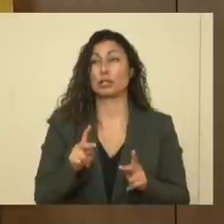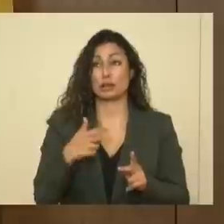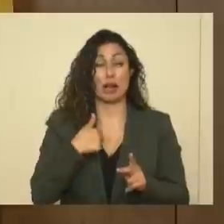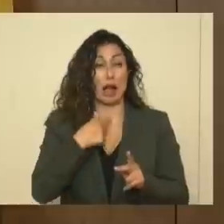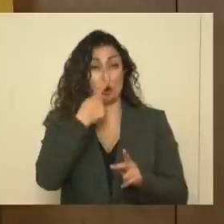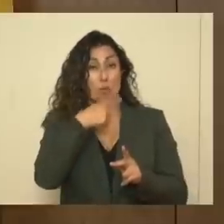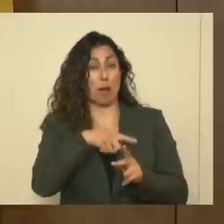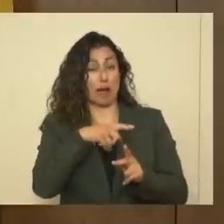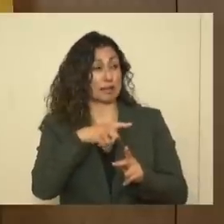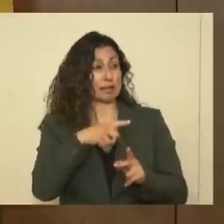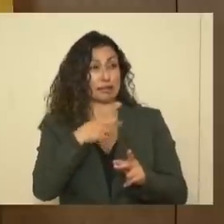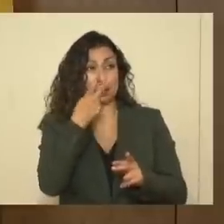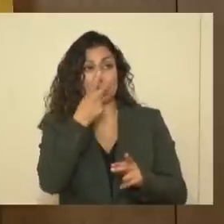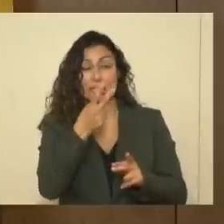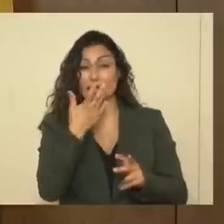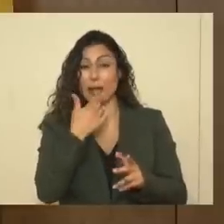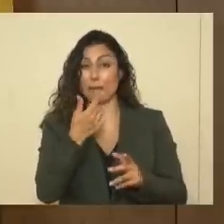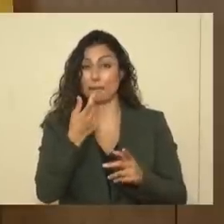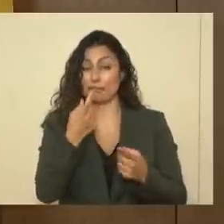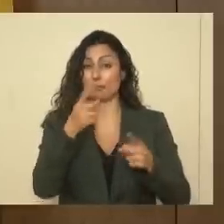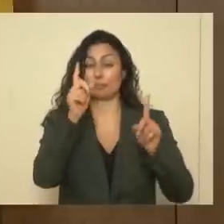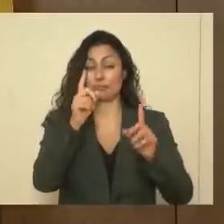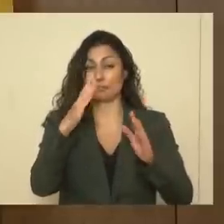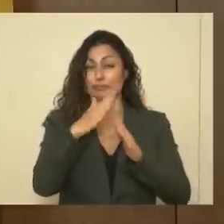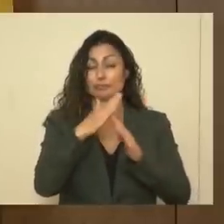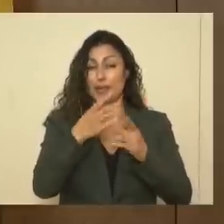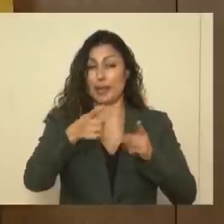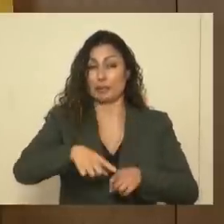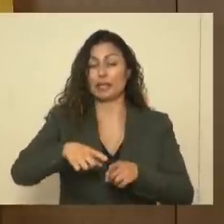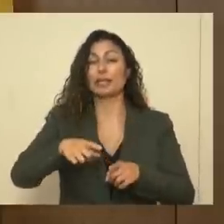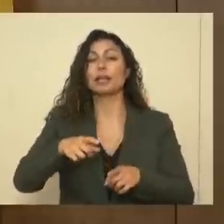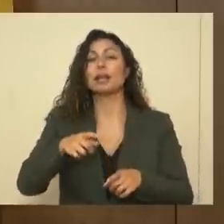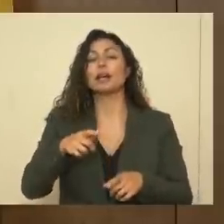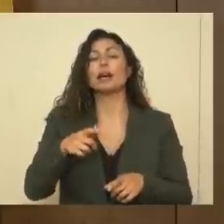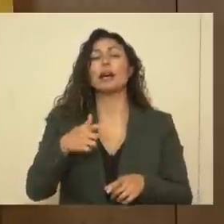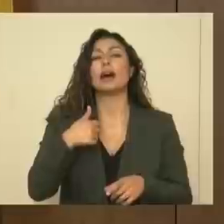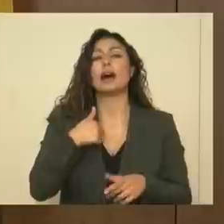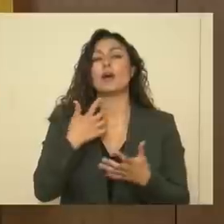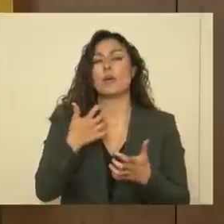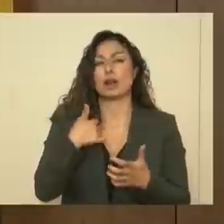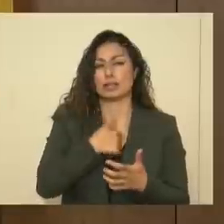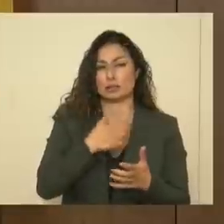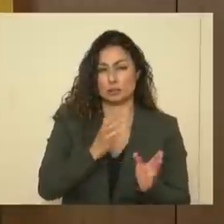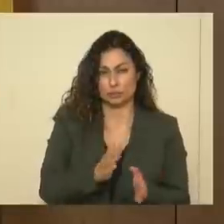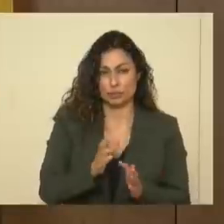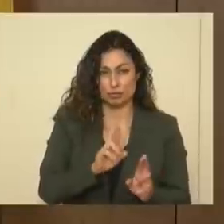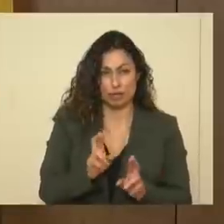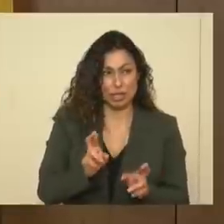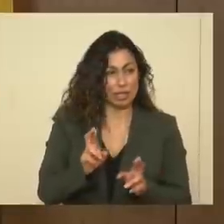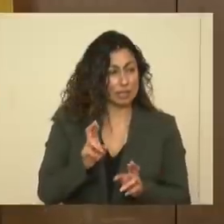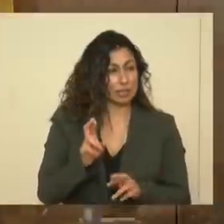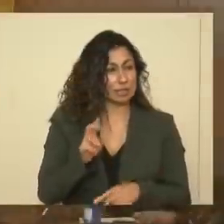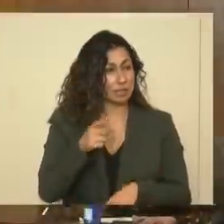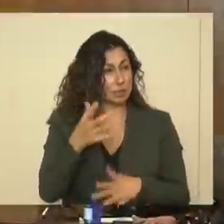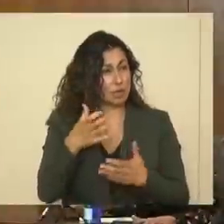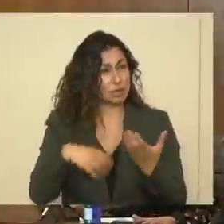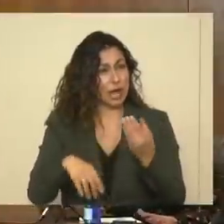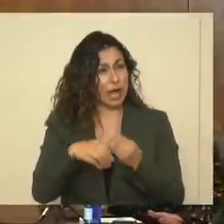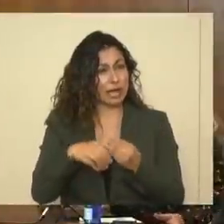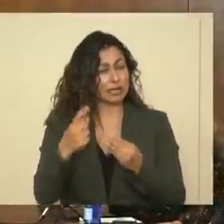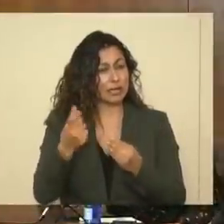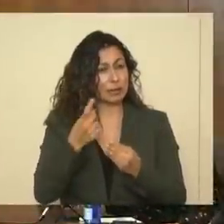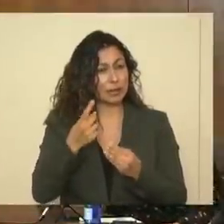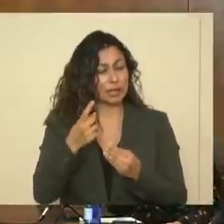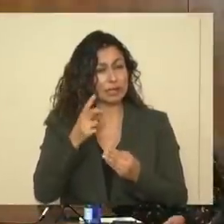for the best. It's premature to know what will happen, but I want you to be ready. Secretary, do have something to add? I do. Thank you, Governor.